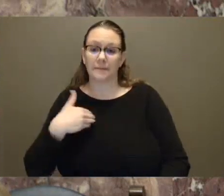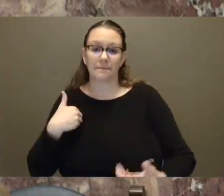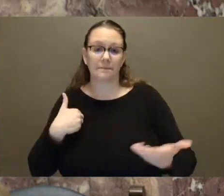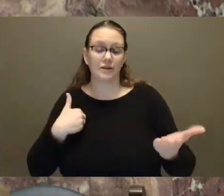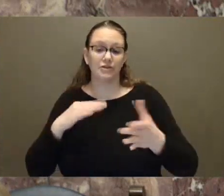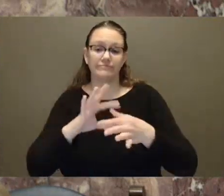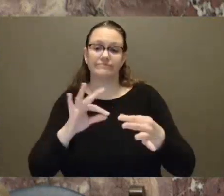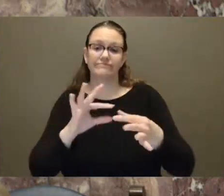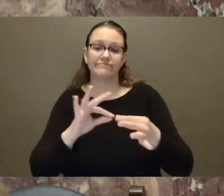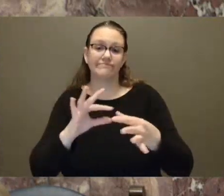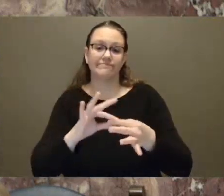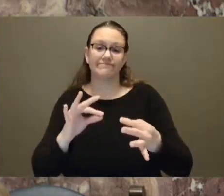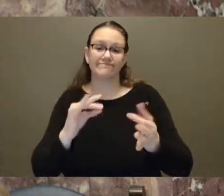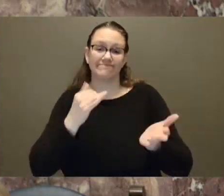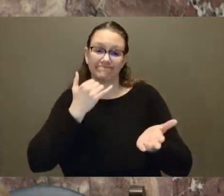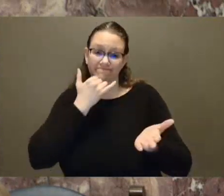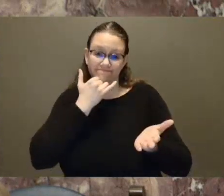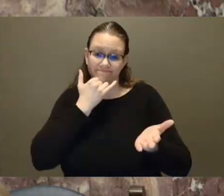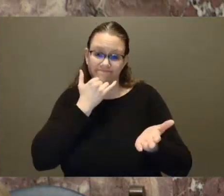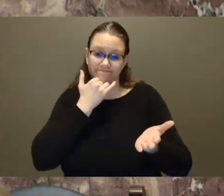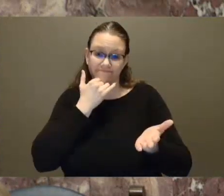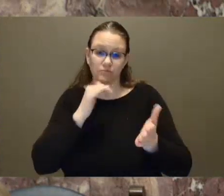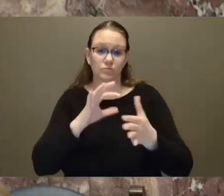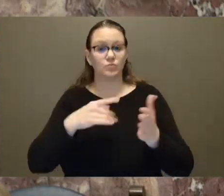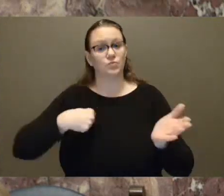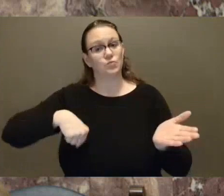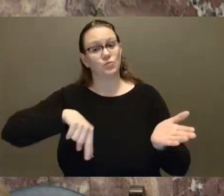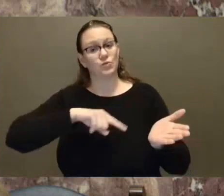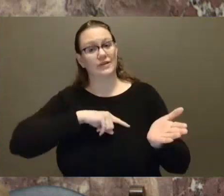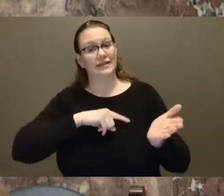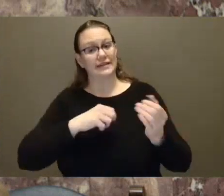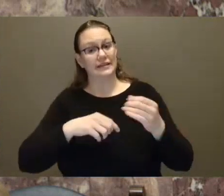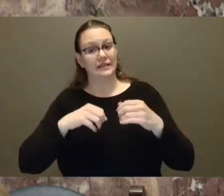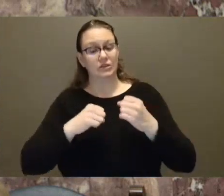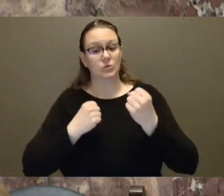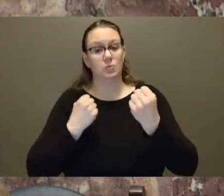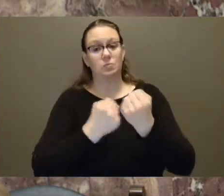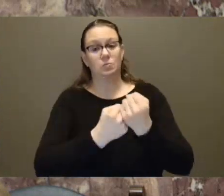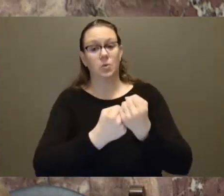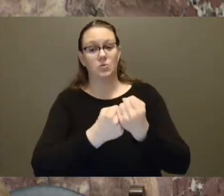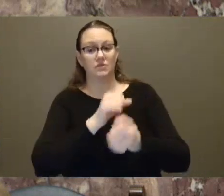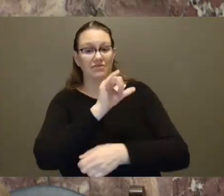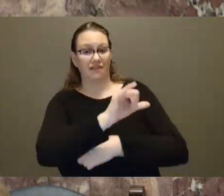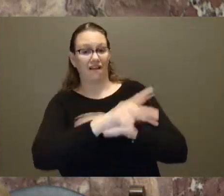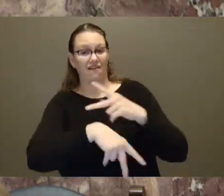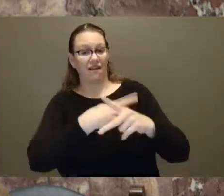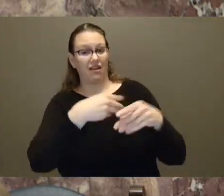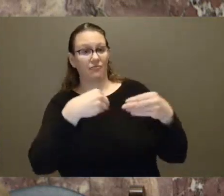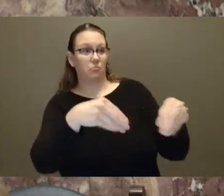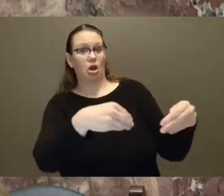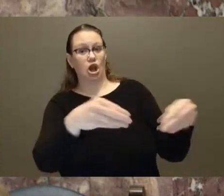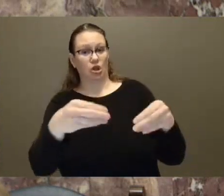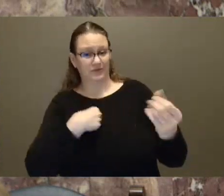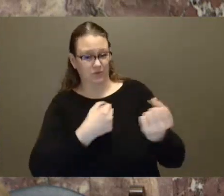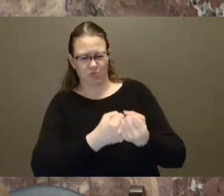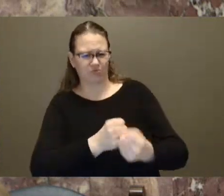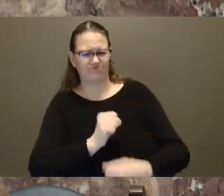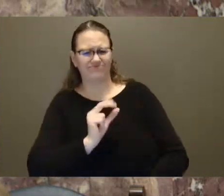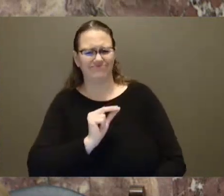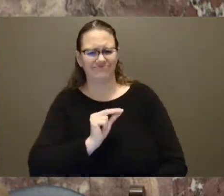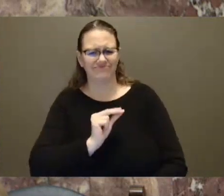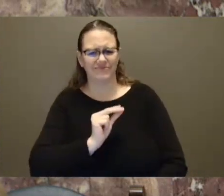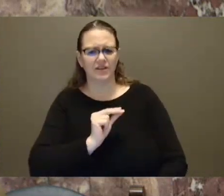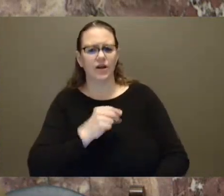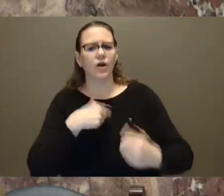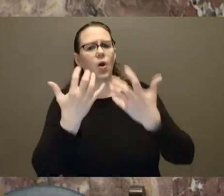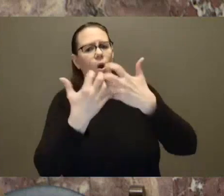the marketing by organized crime that is preying on young people in our communities. To